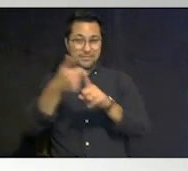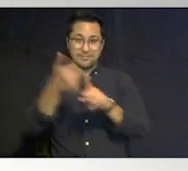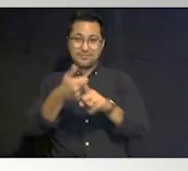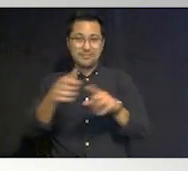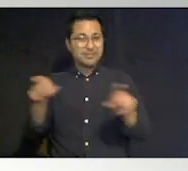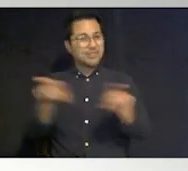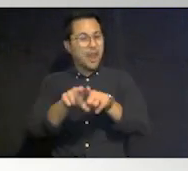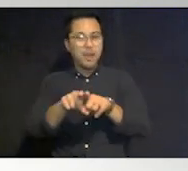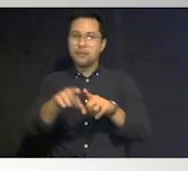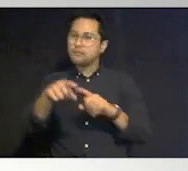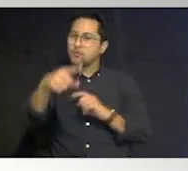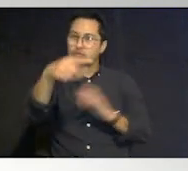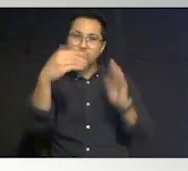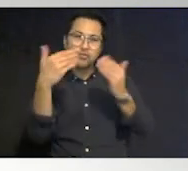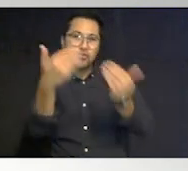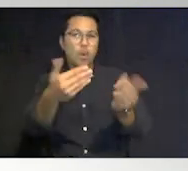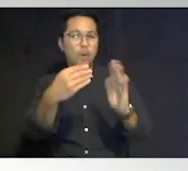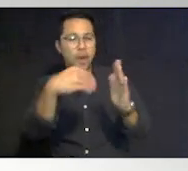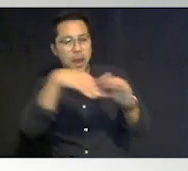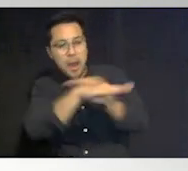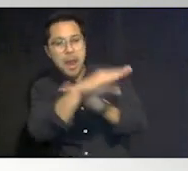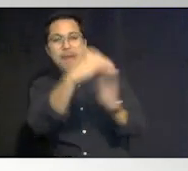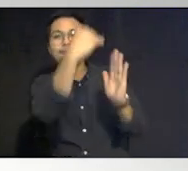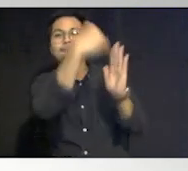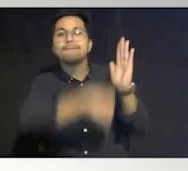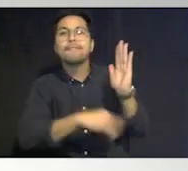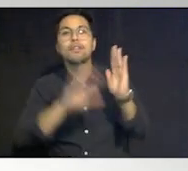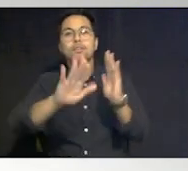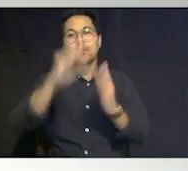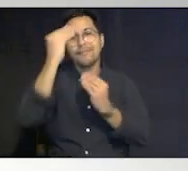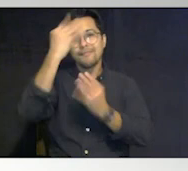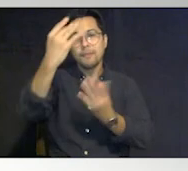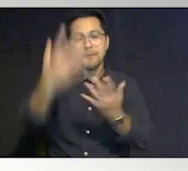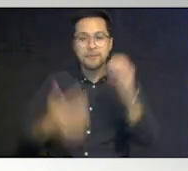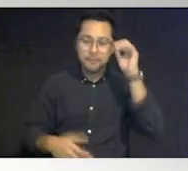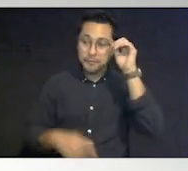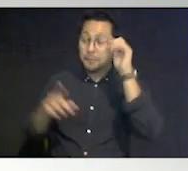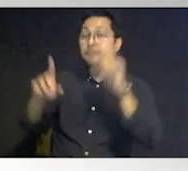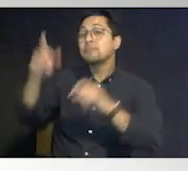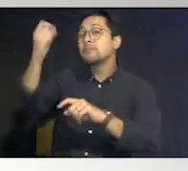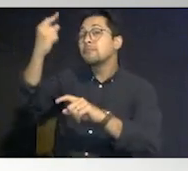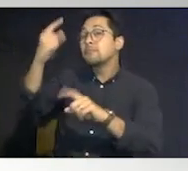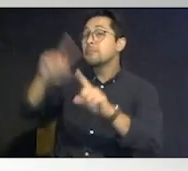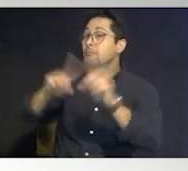in and fill out your information so it